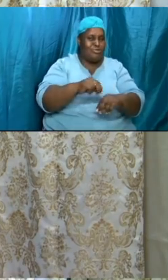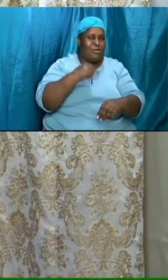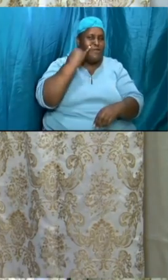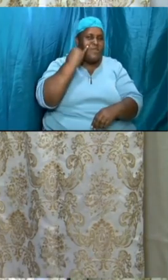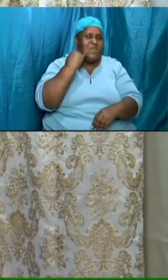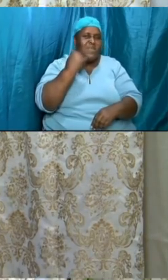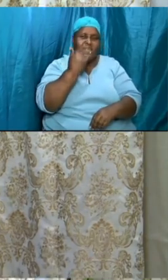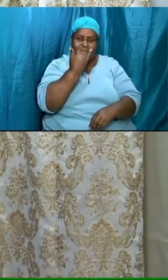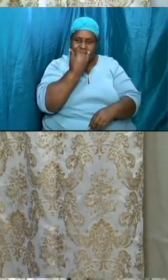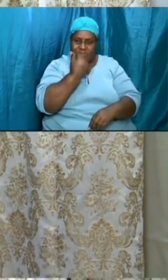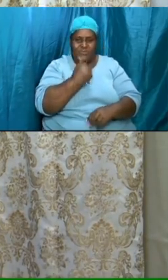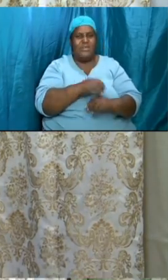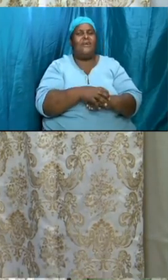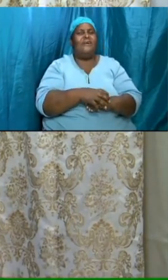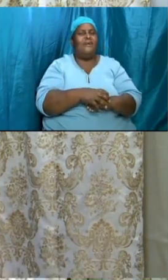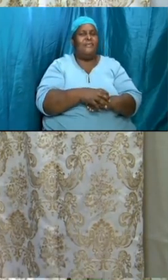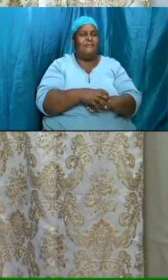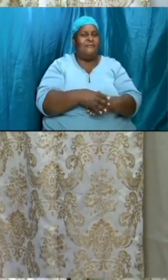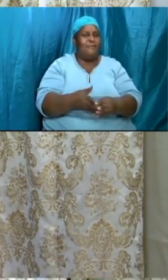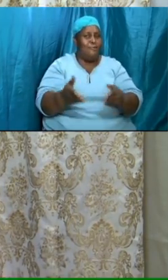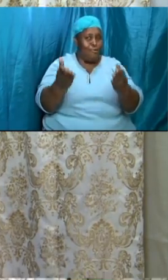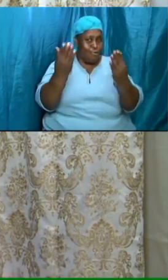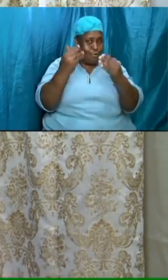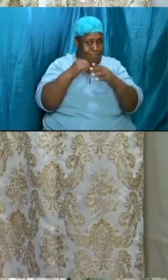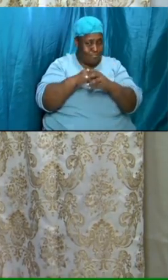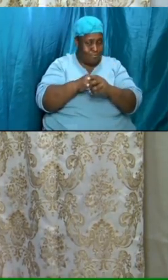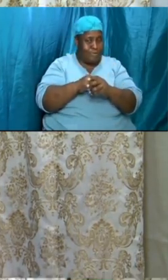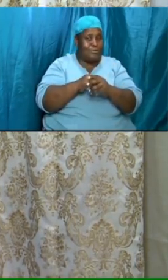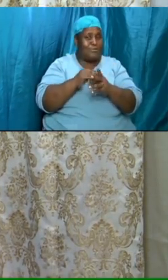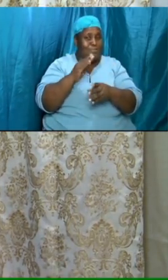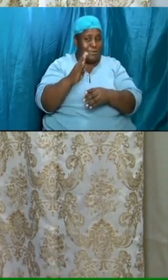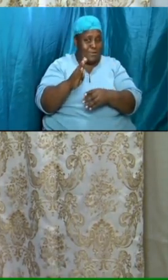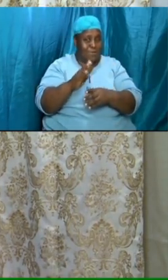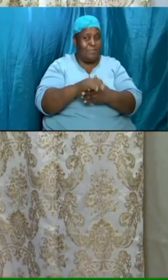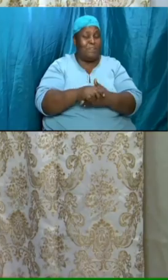came into being shortly thereafter a little water